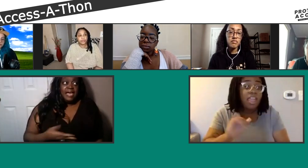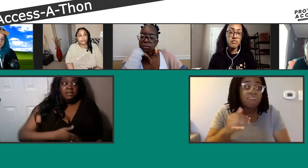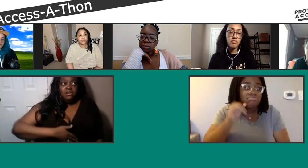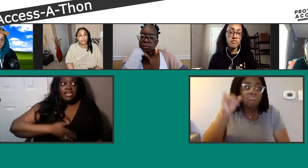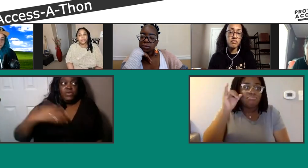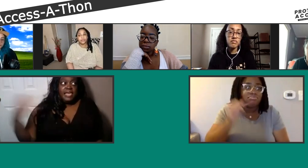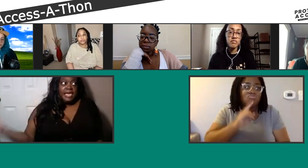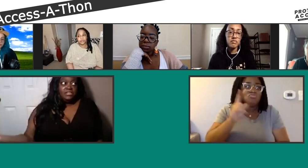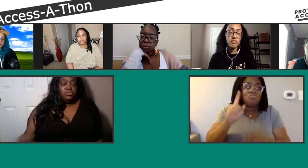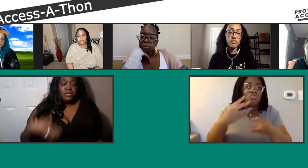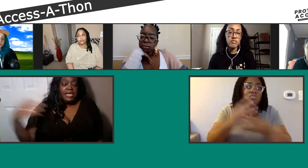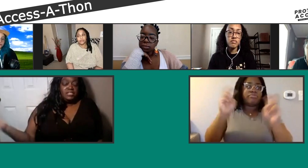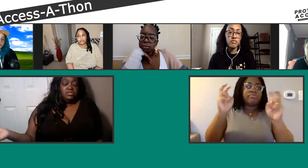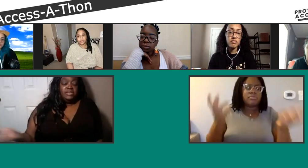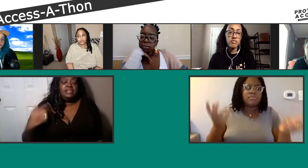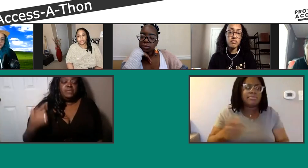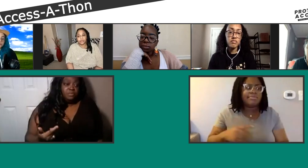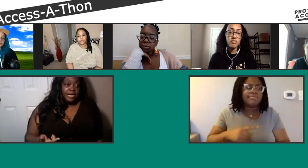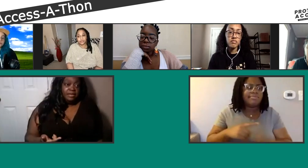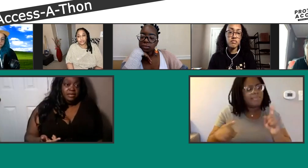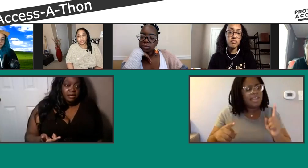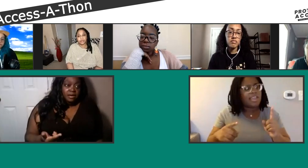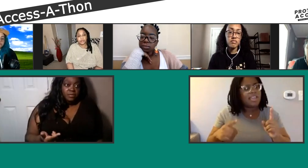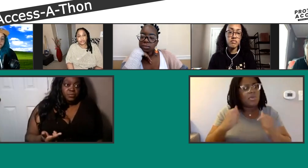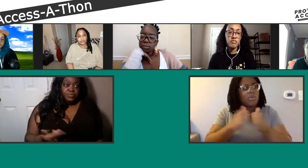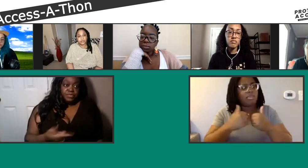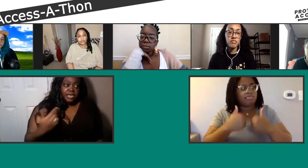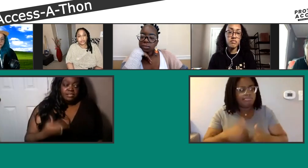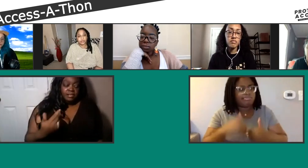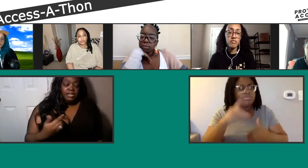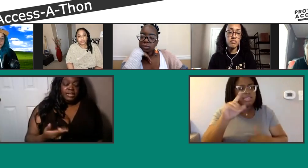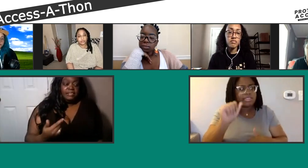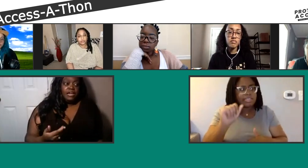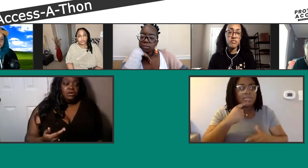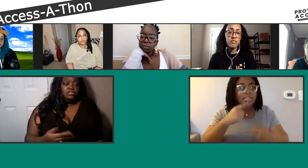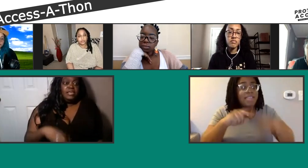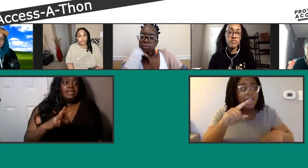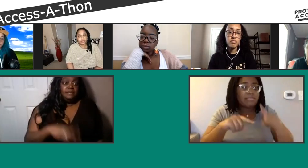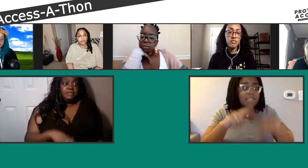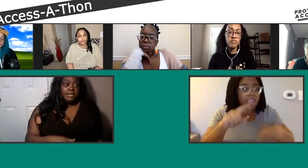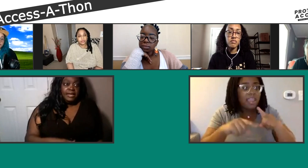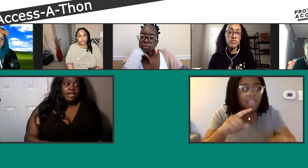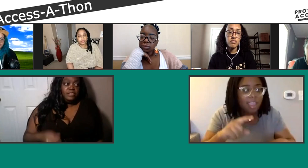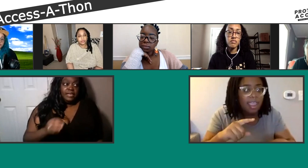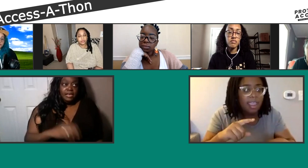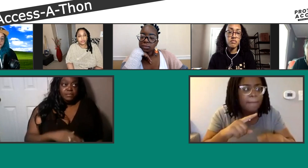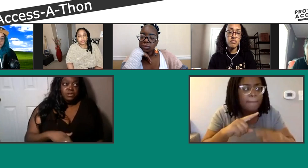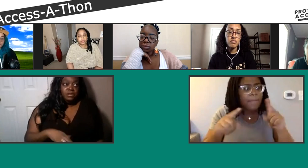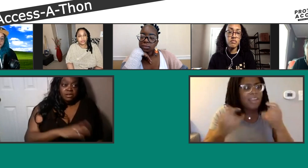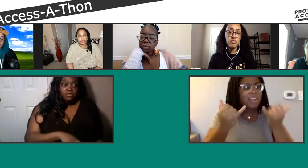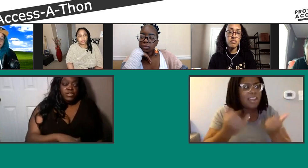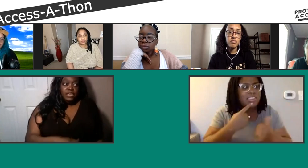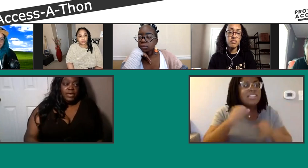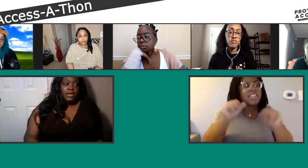that, okay, we can't do, we can't do, except with my, um, the clinic that I go to, they kept telehealth and they kept